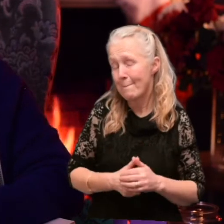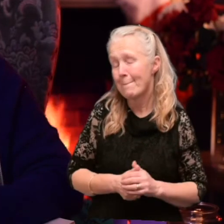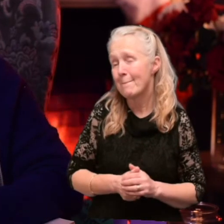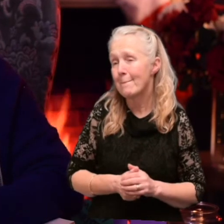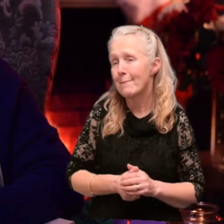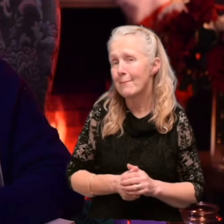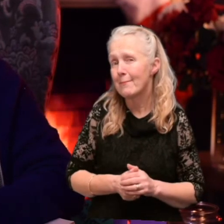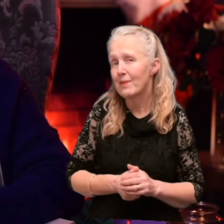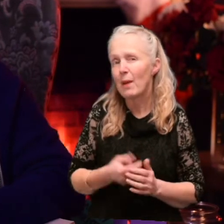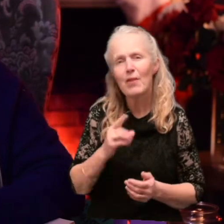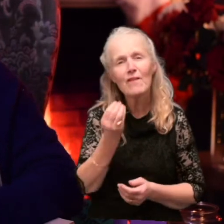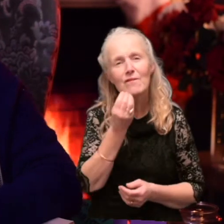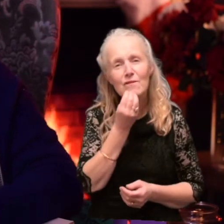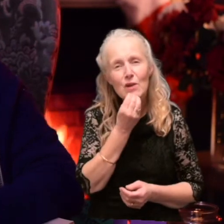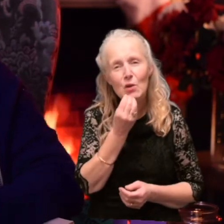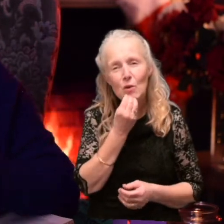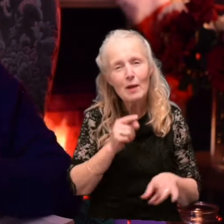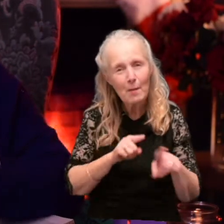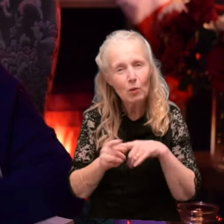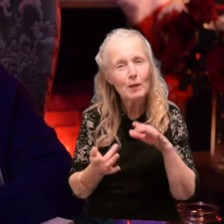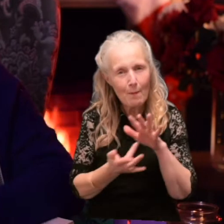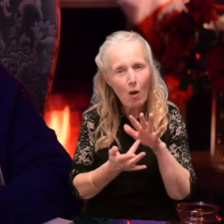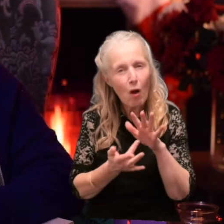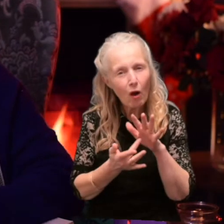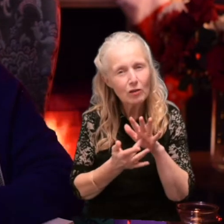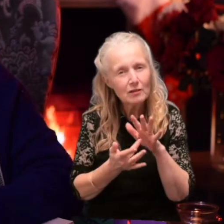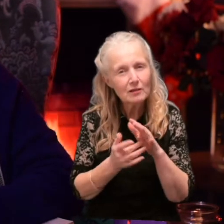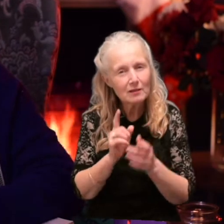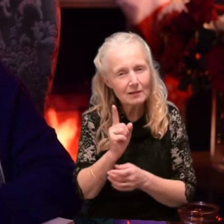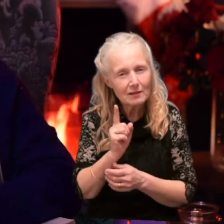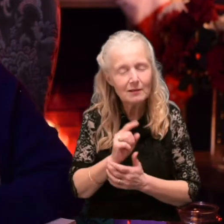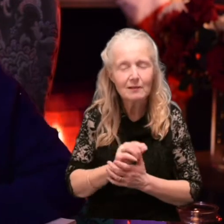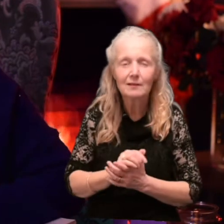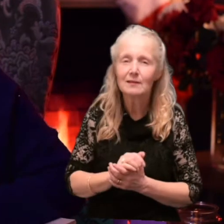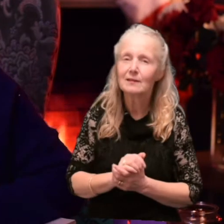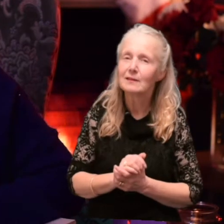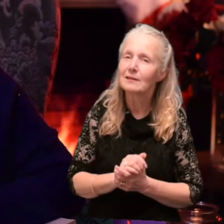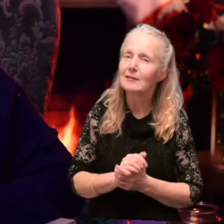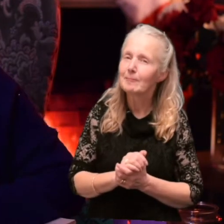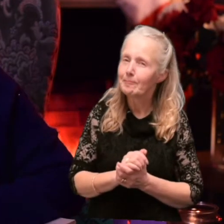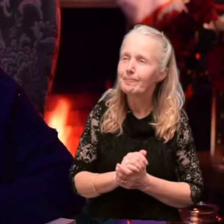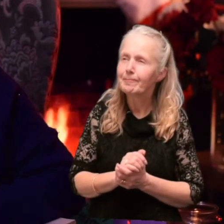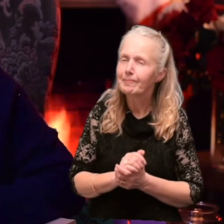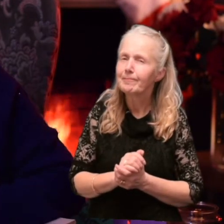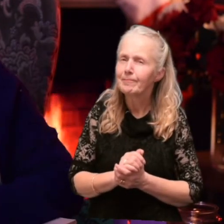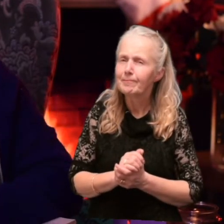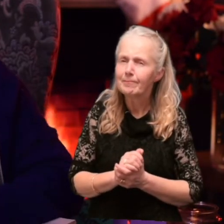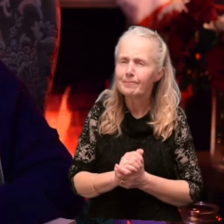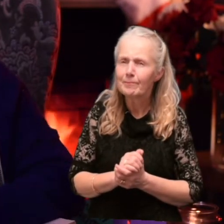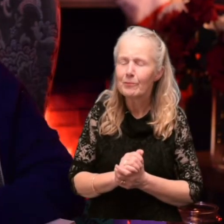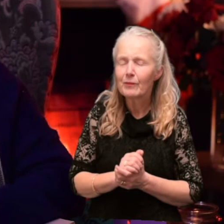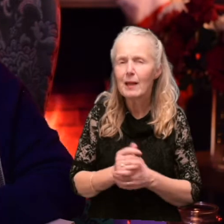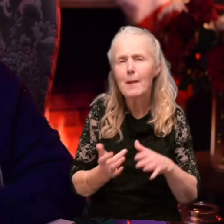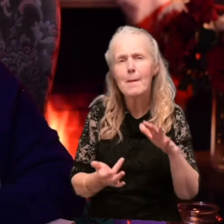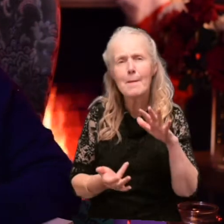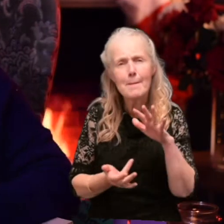But the food is the most important thing. Of course it is. That's the point. It's important